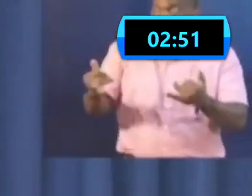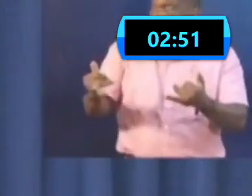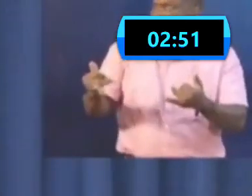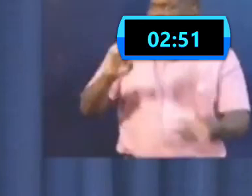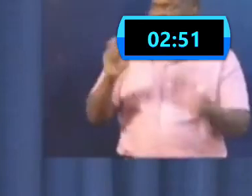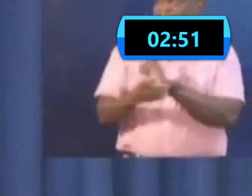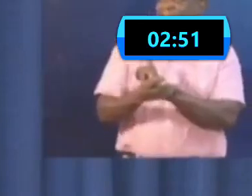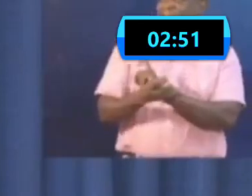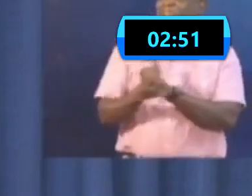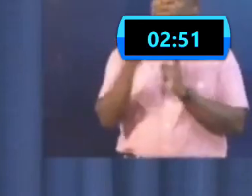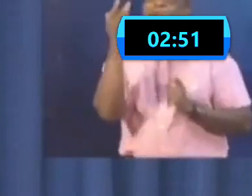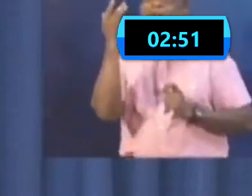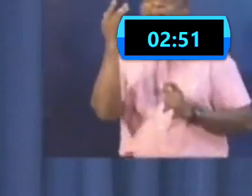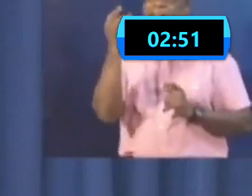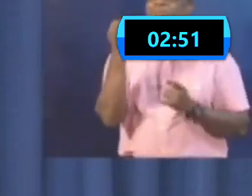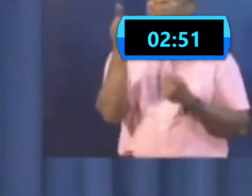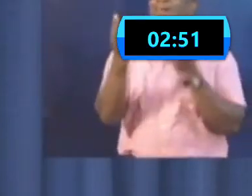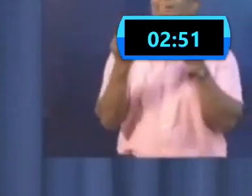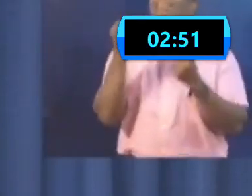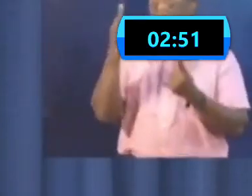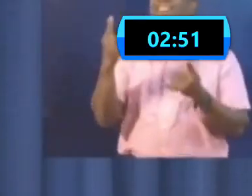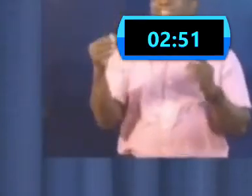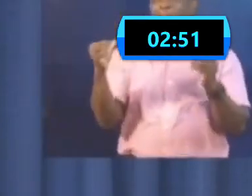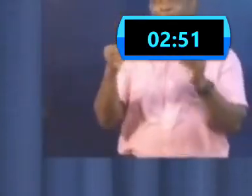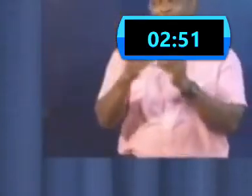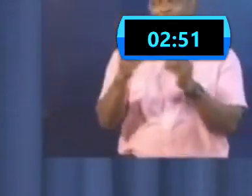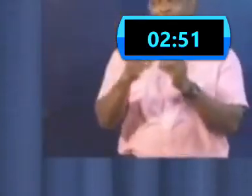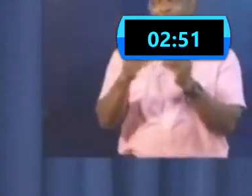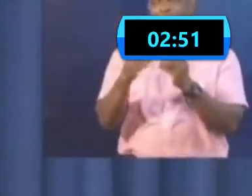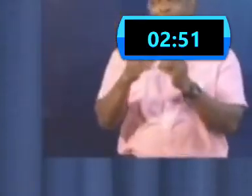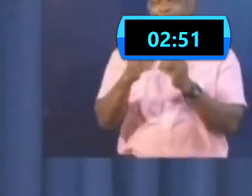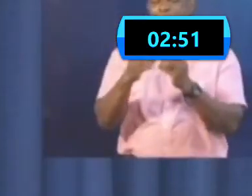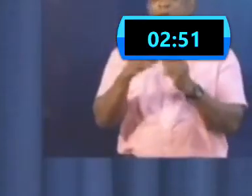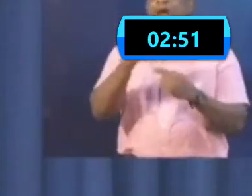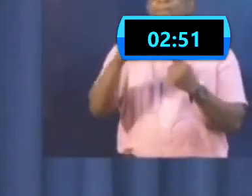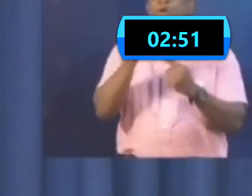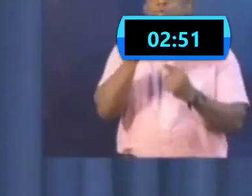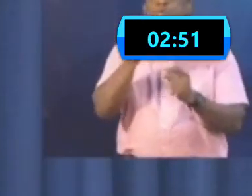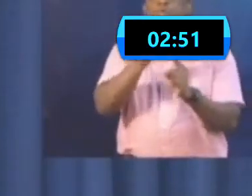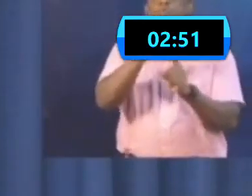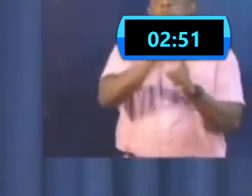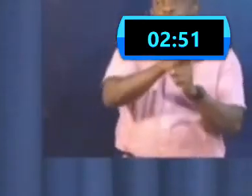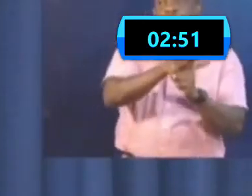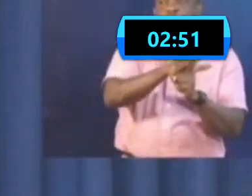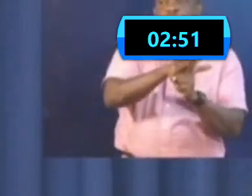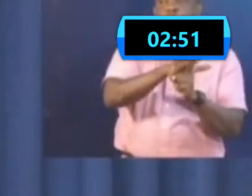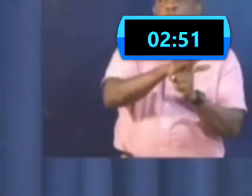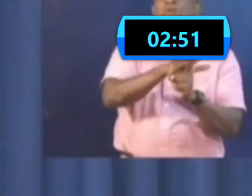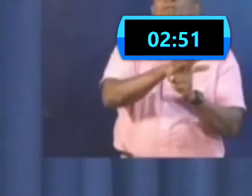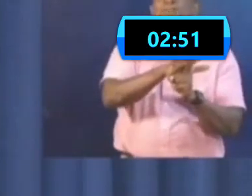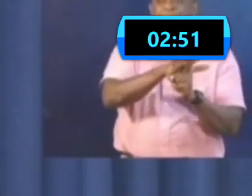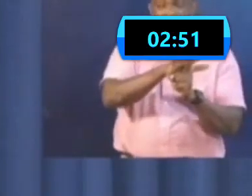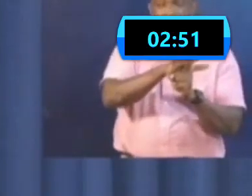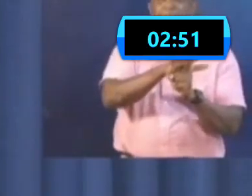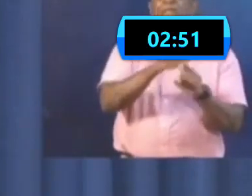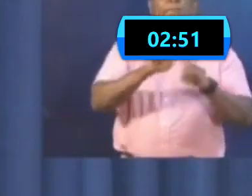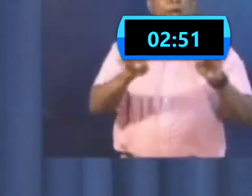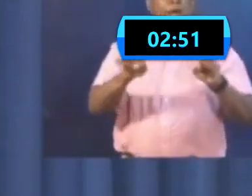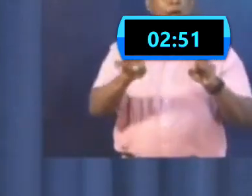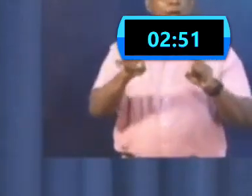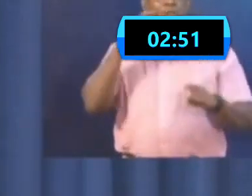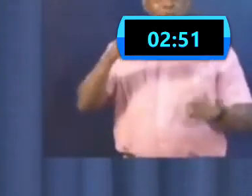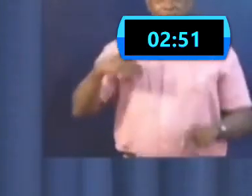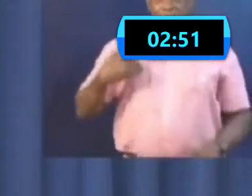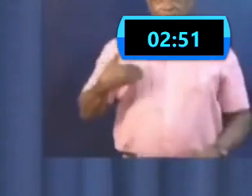more of who is exposed. But the important thing is that today, younger people are as exposed